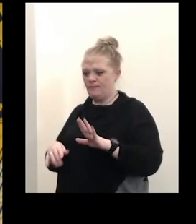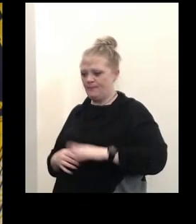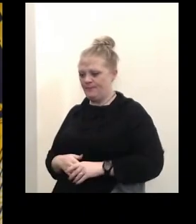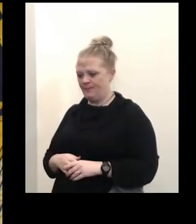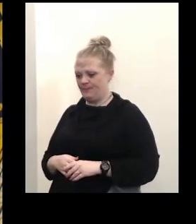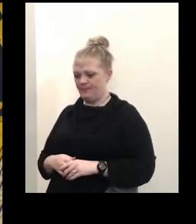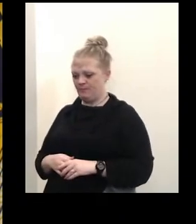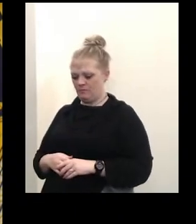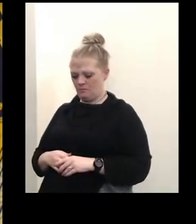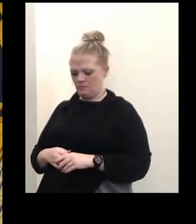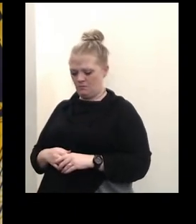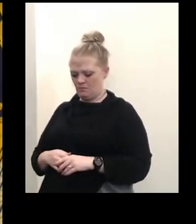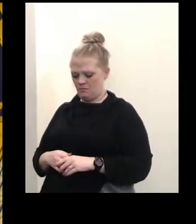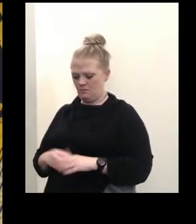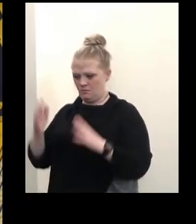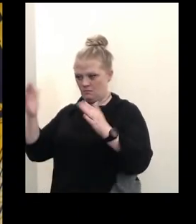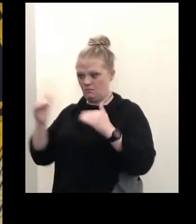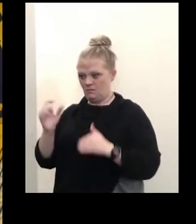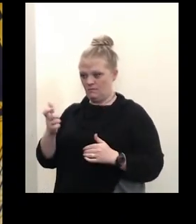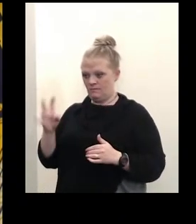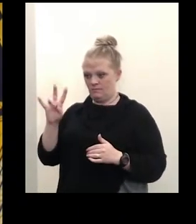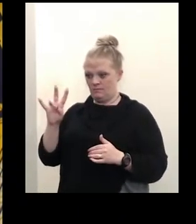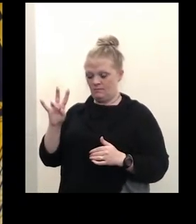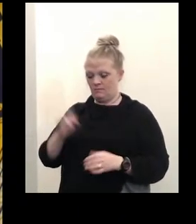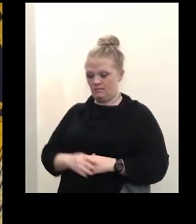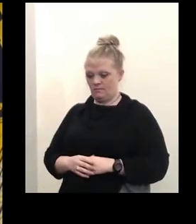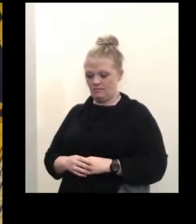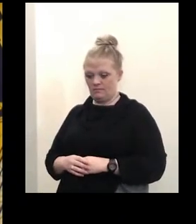channel 7 wkbw